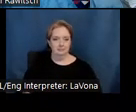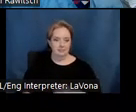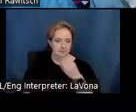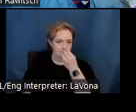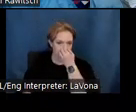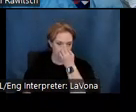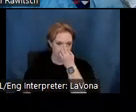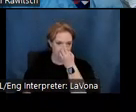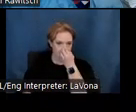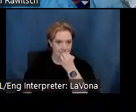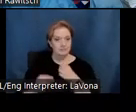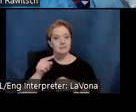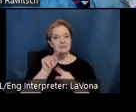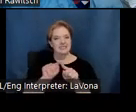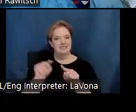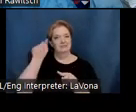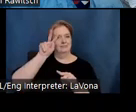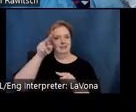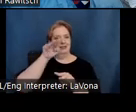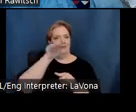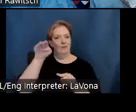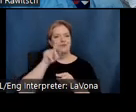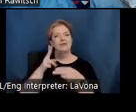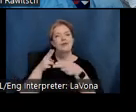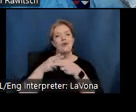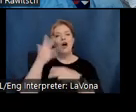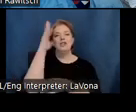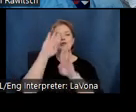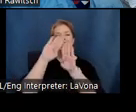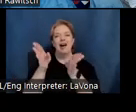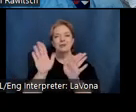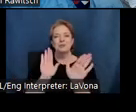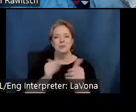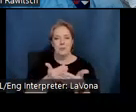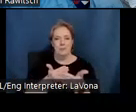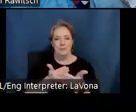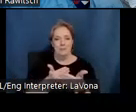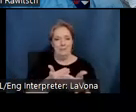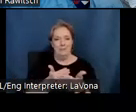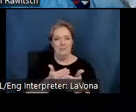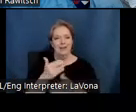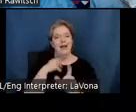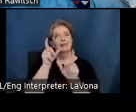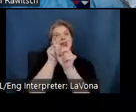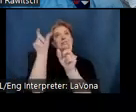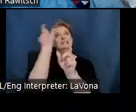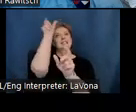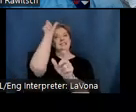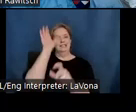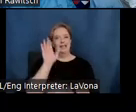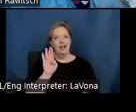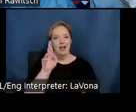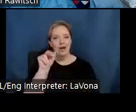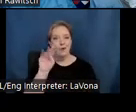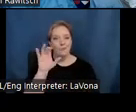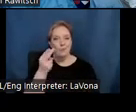This second floor space is known as the treehouse room, with a branch from Sam's beloved avocado tree used at the ridge